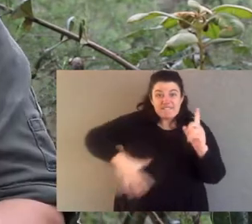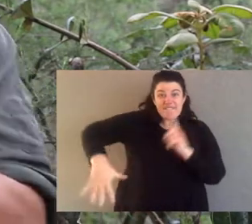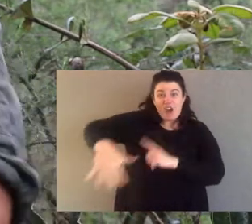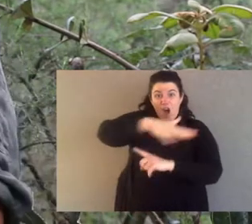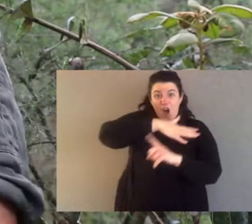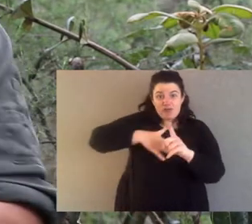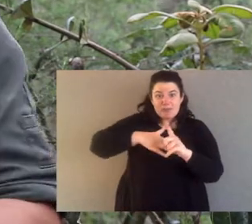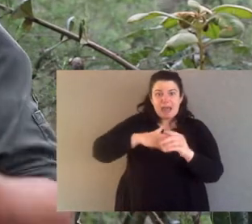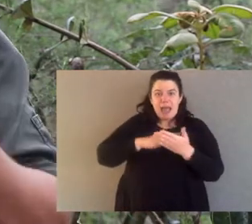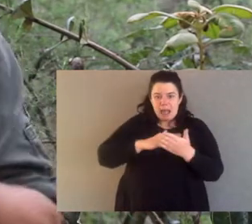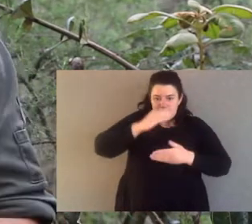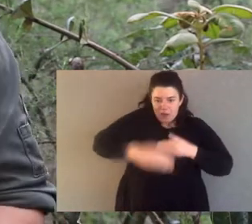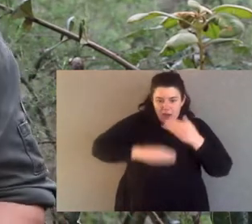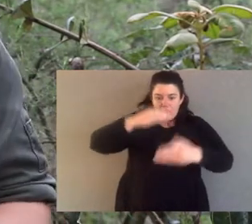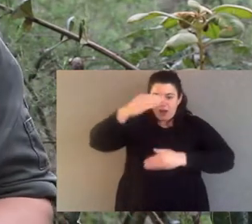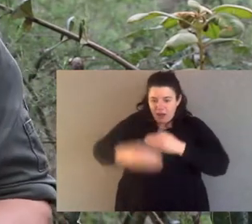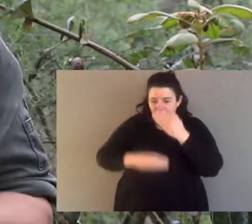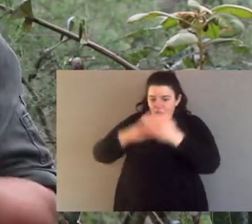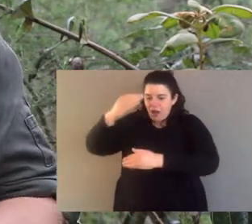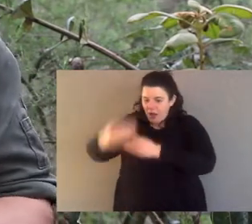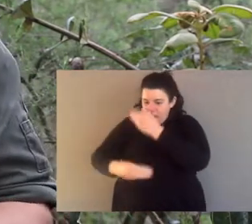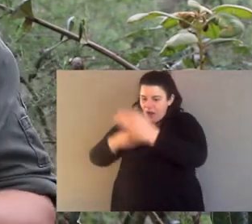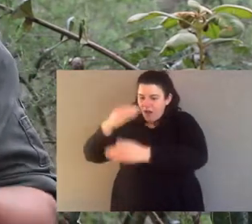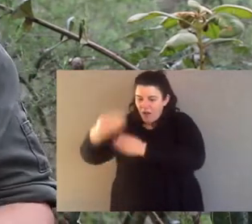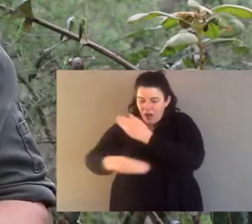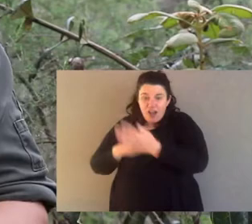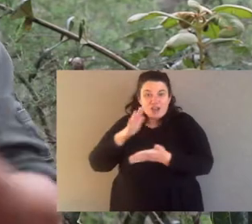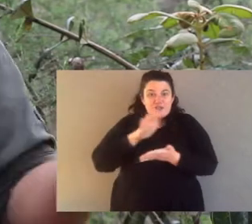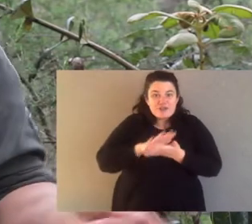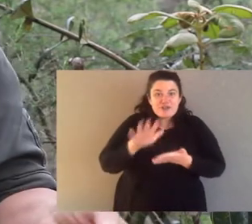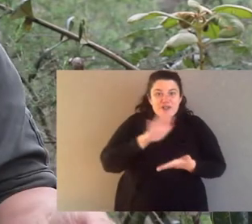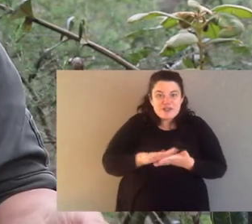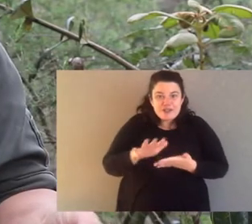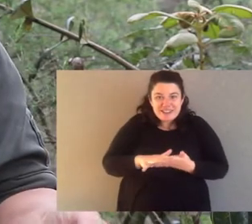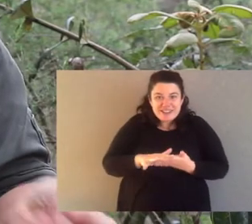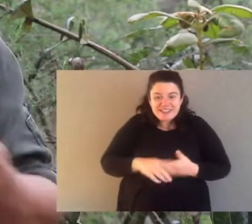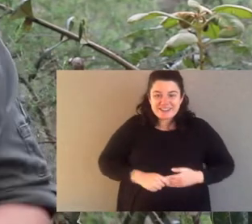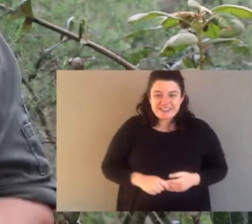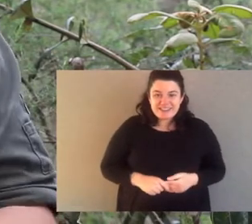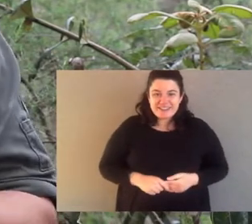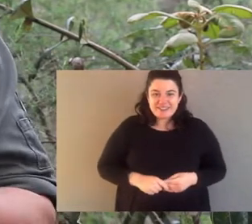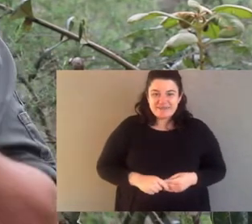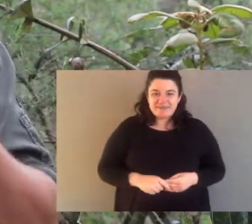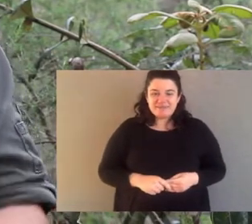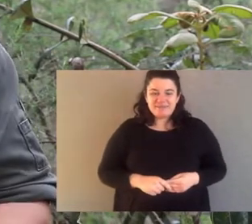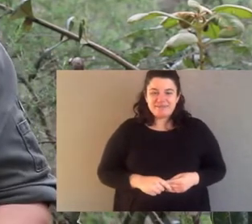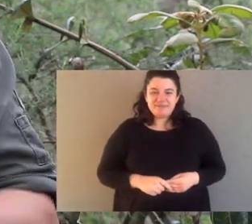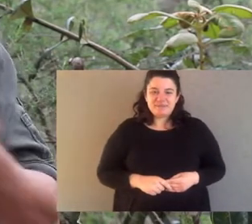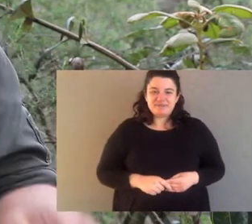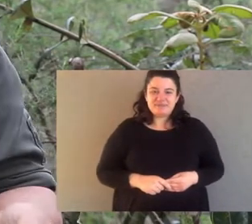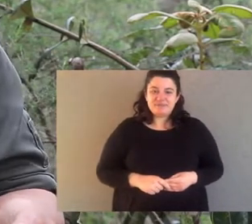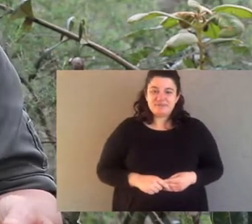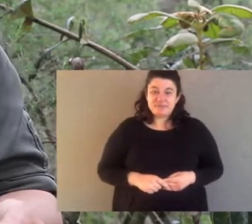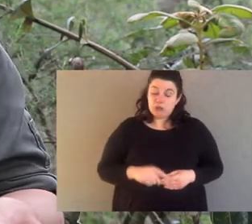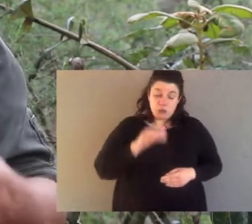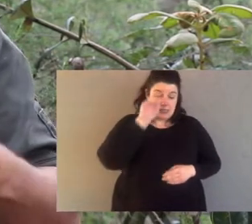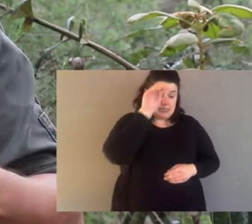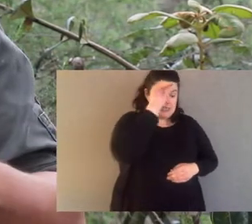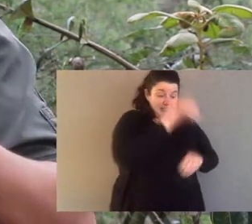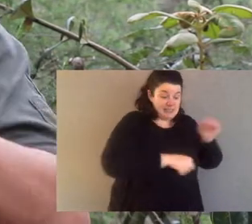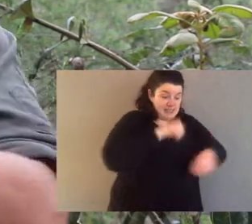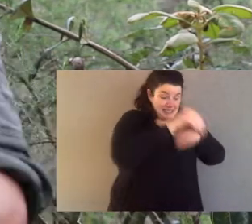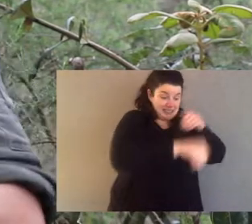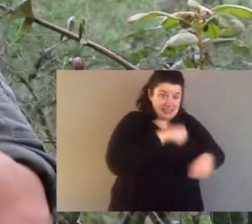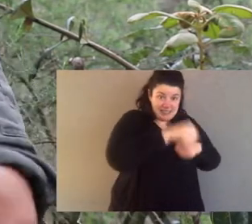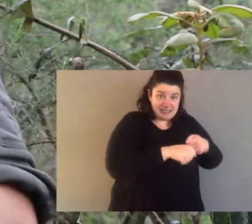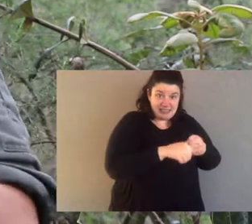environmental role they play is they're a little mini ecosystem terrestrial engineer. Now, what does that mean to be a terrestrial engineer? Now,